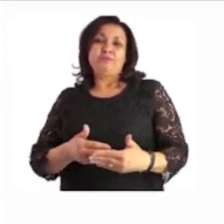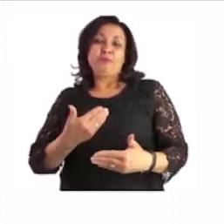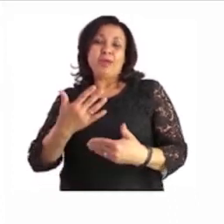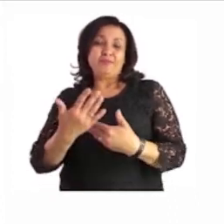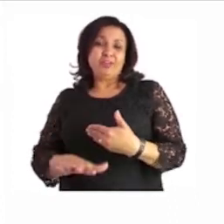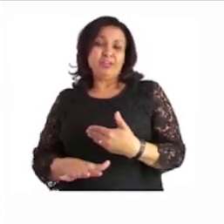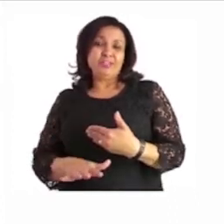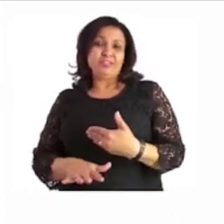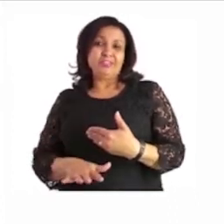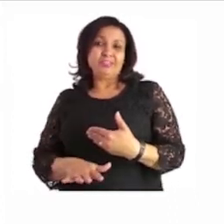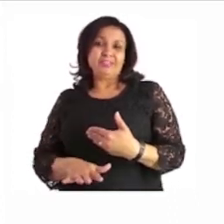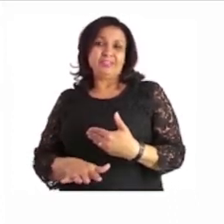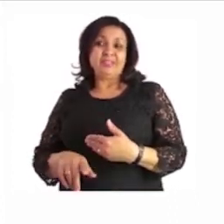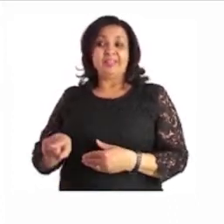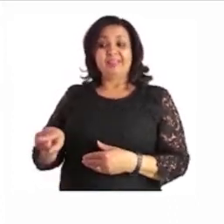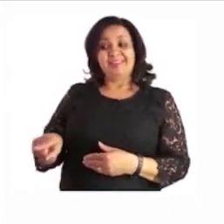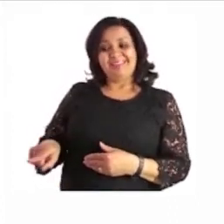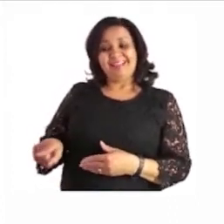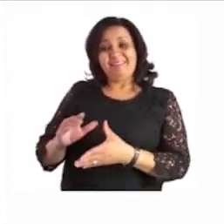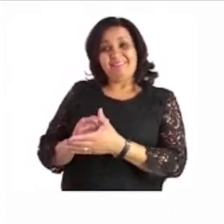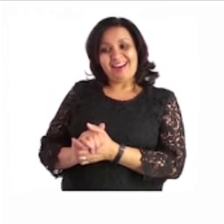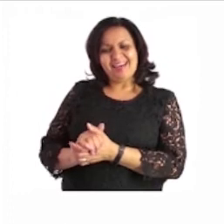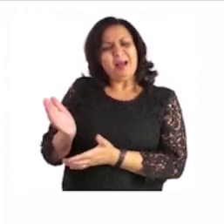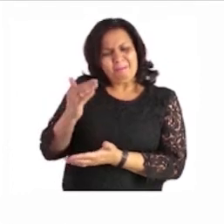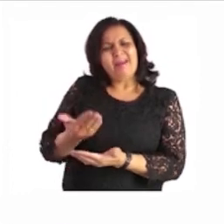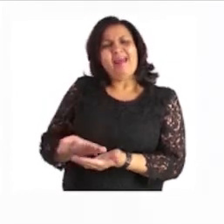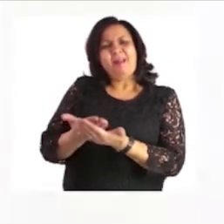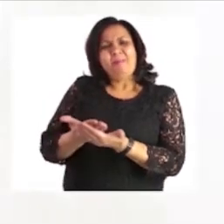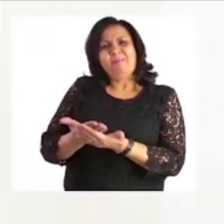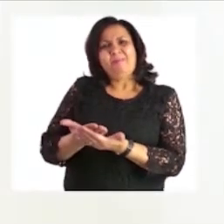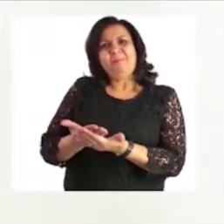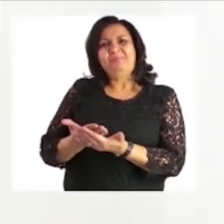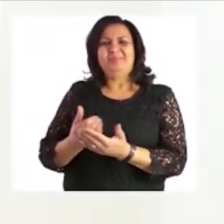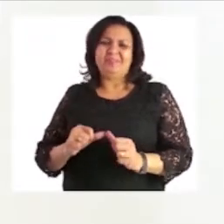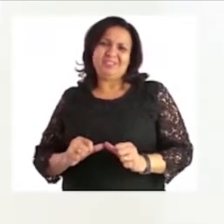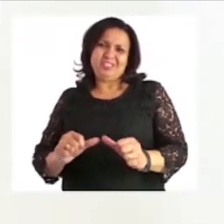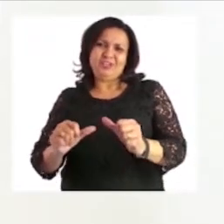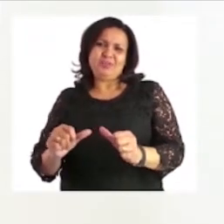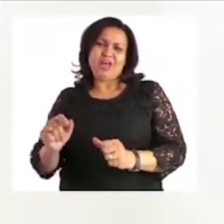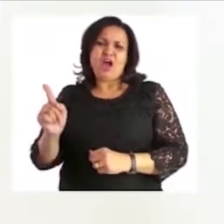exercise, we're going to ask our friend to come and help us to